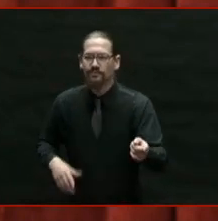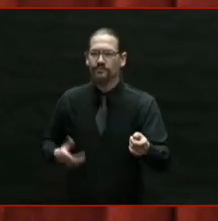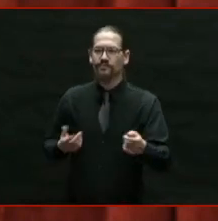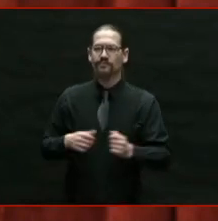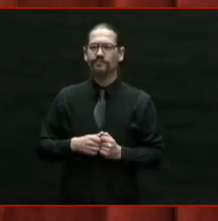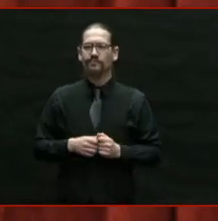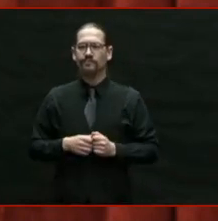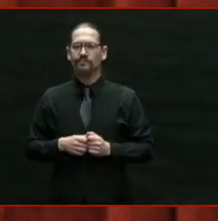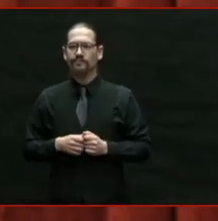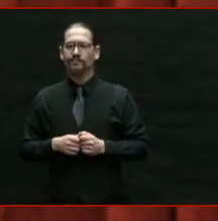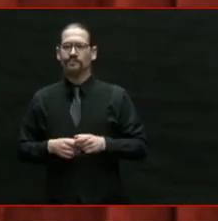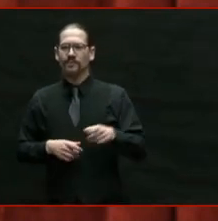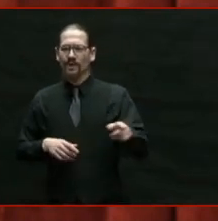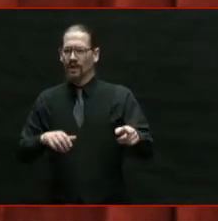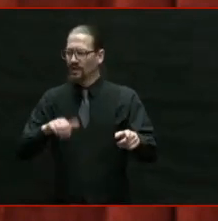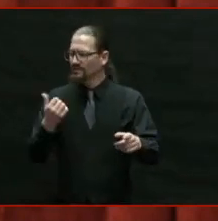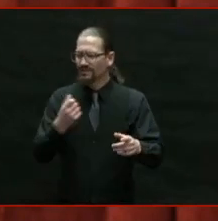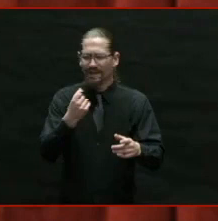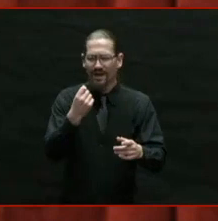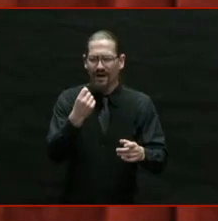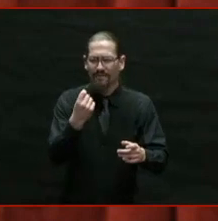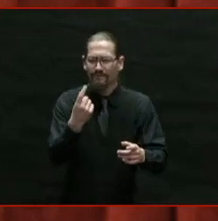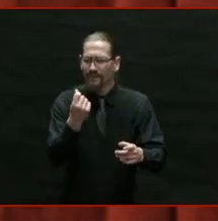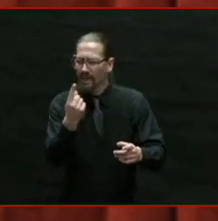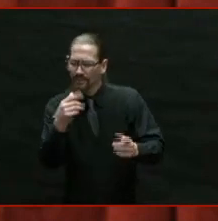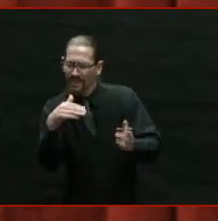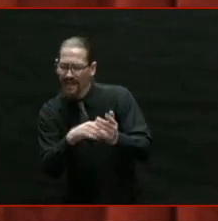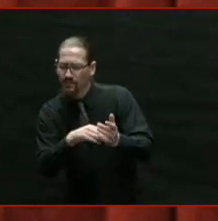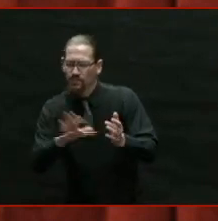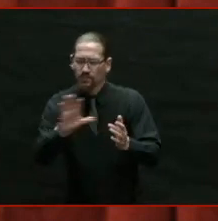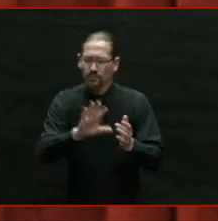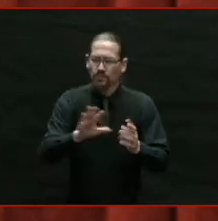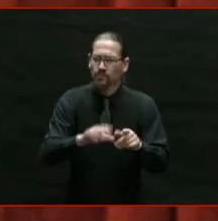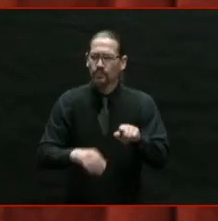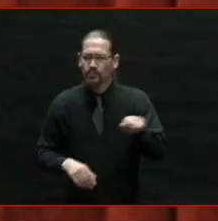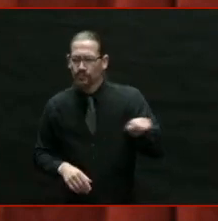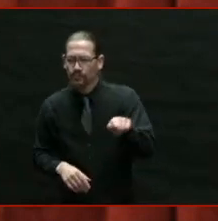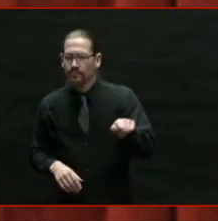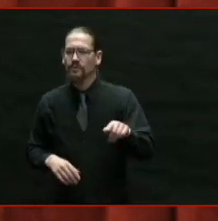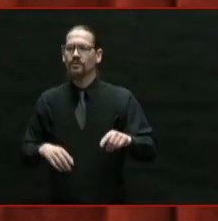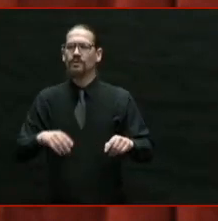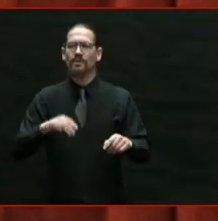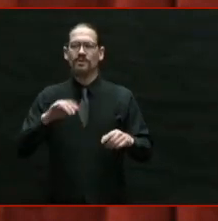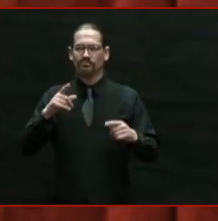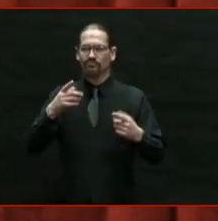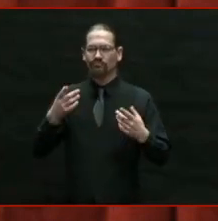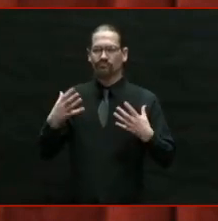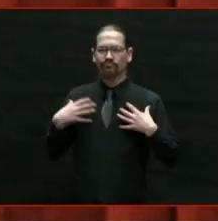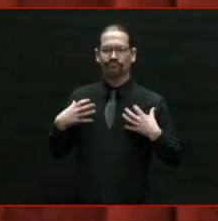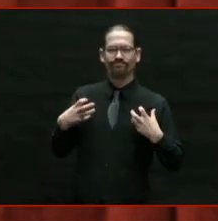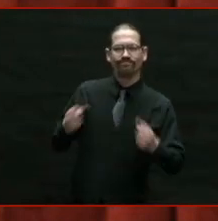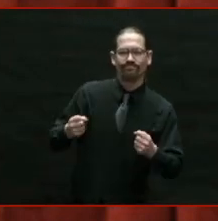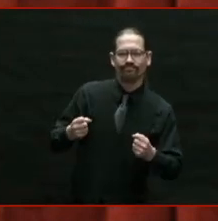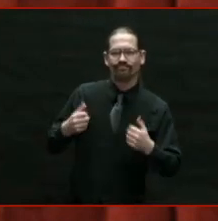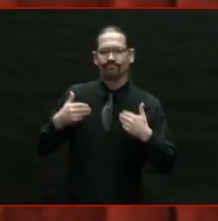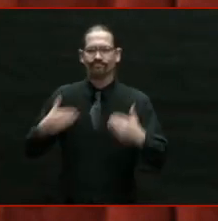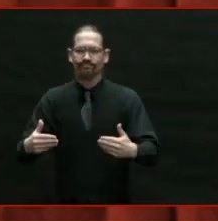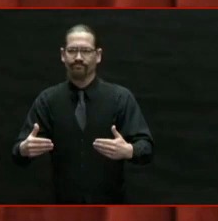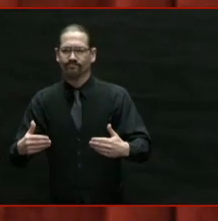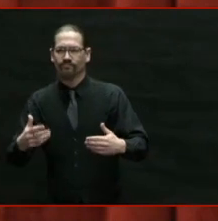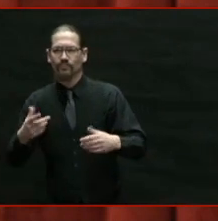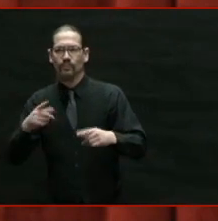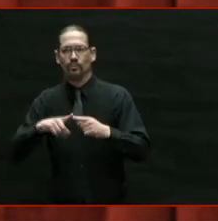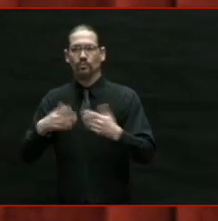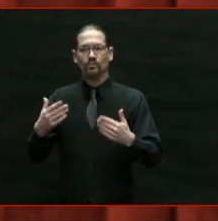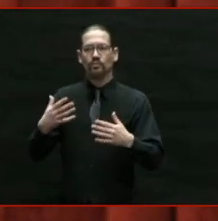the more than 11,000 who've had the courage to sign up for the real jobs training program,